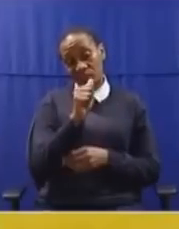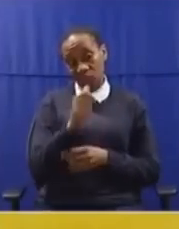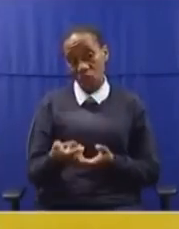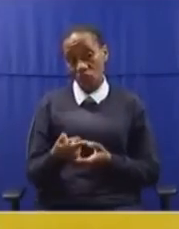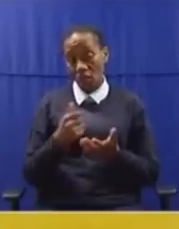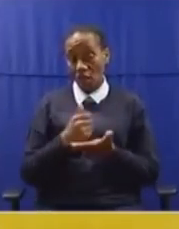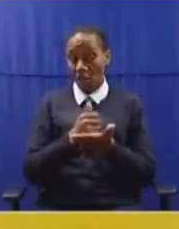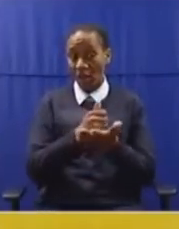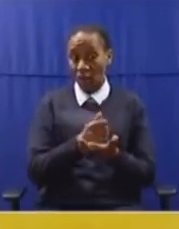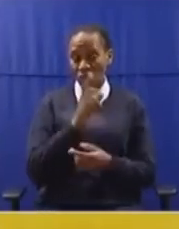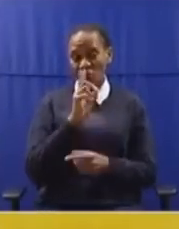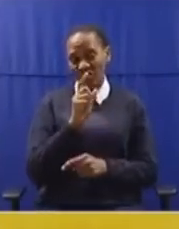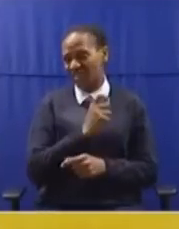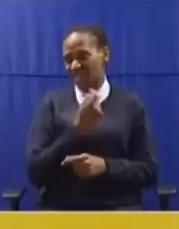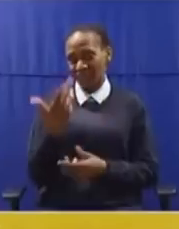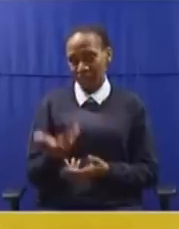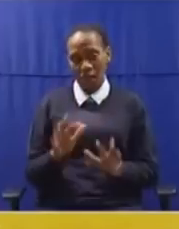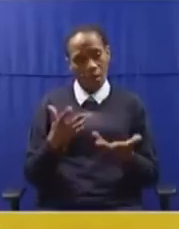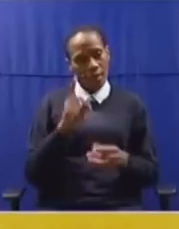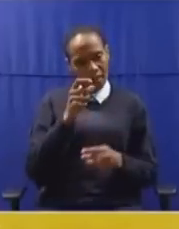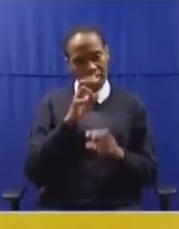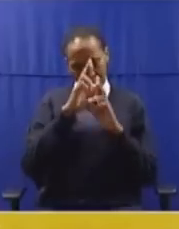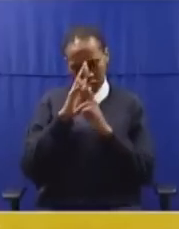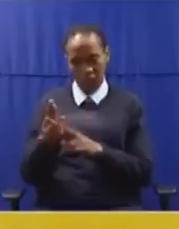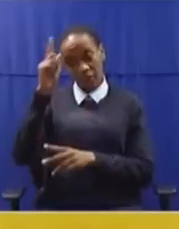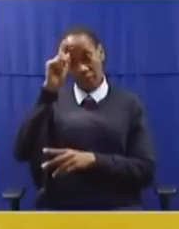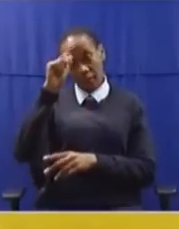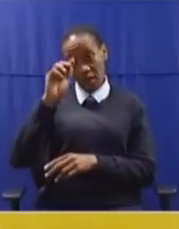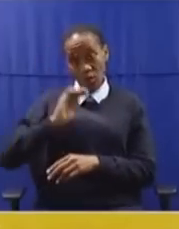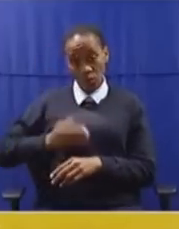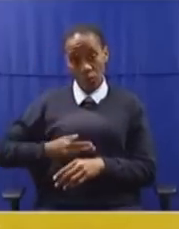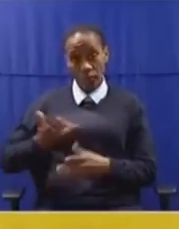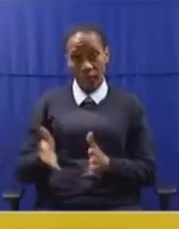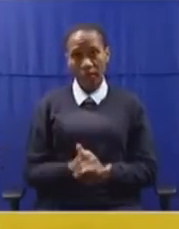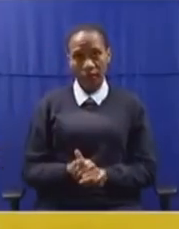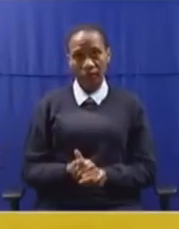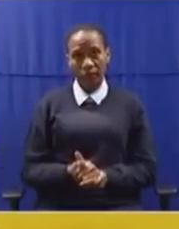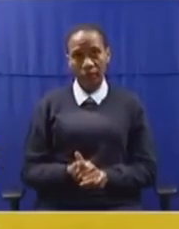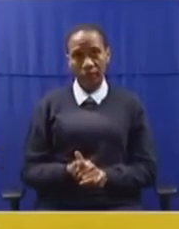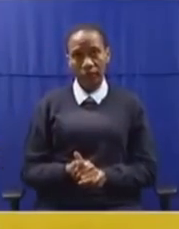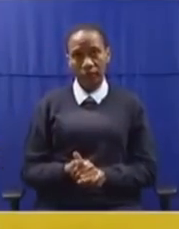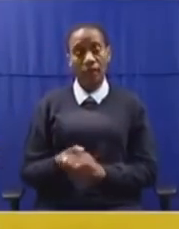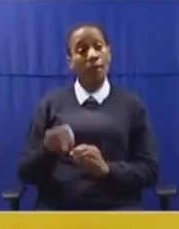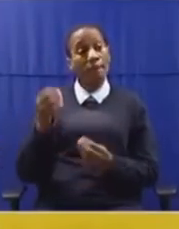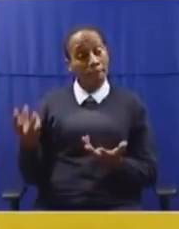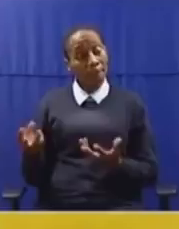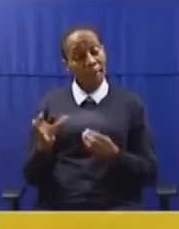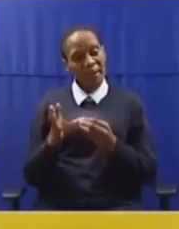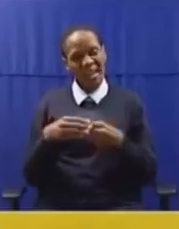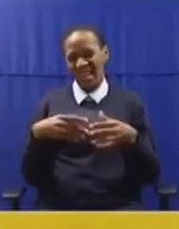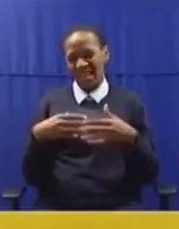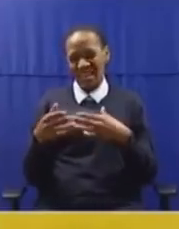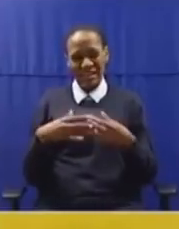you. To respect women, young black women in particular, Fighters can take you on, Chief. She can take you on anywhere,